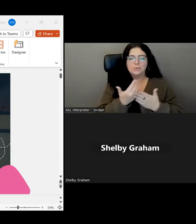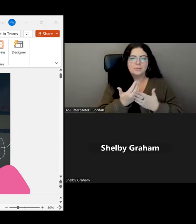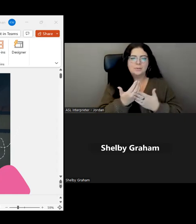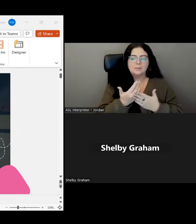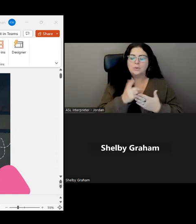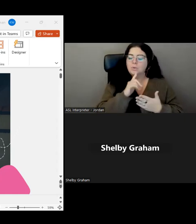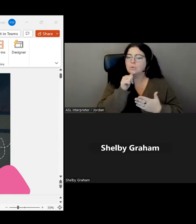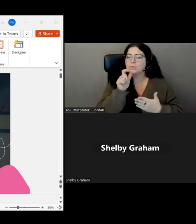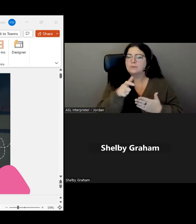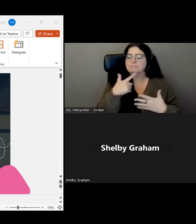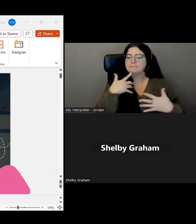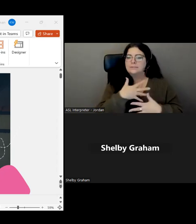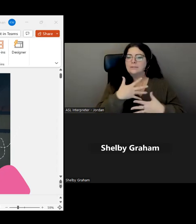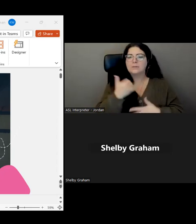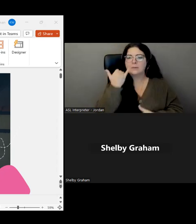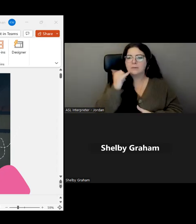answer later on.